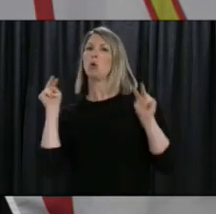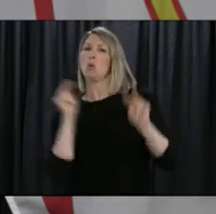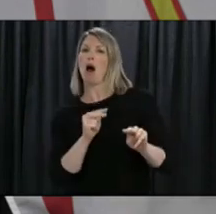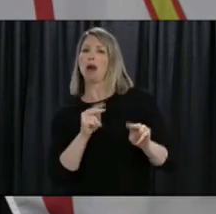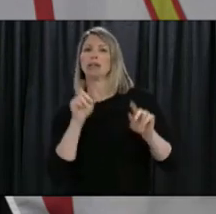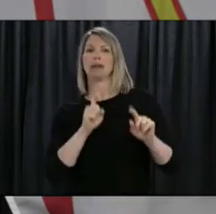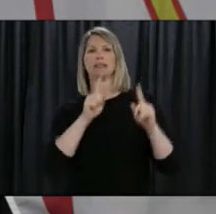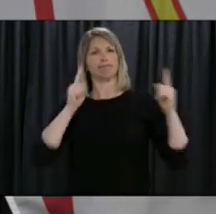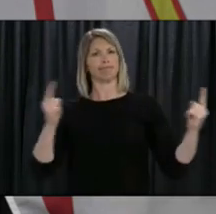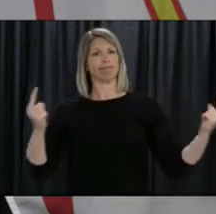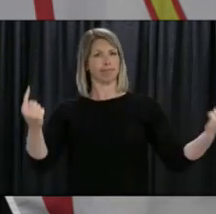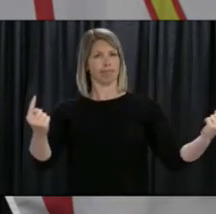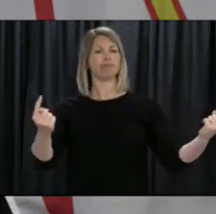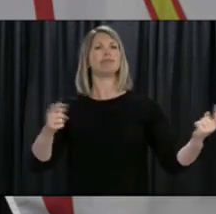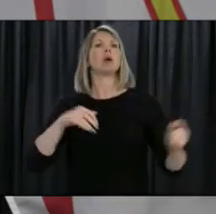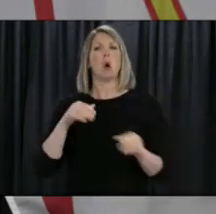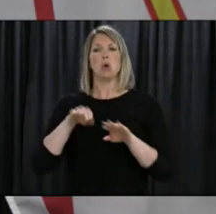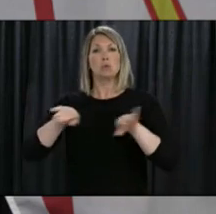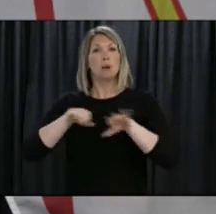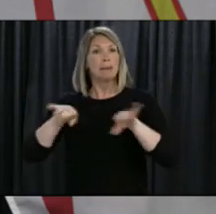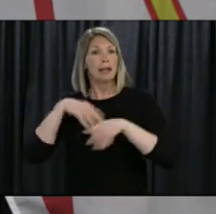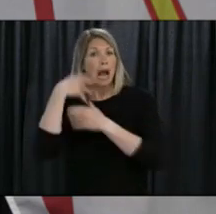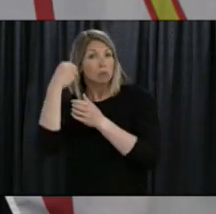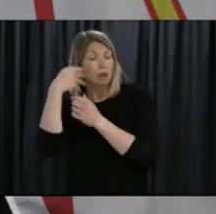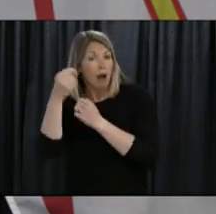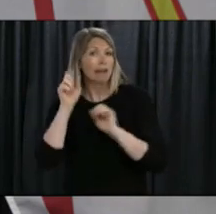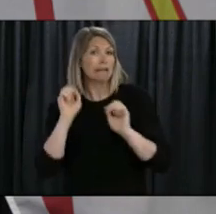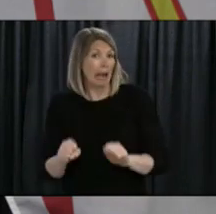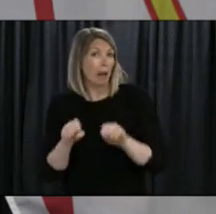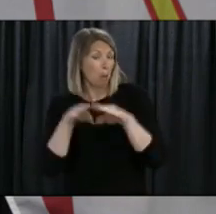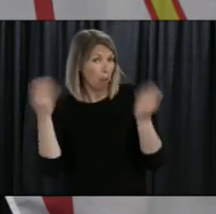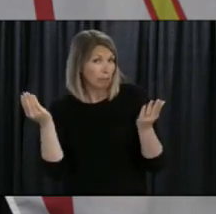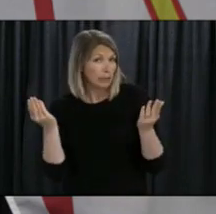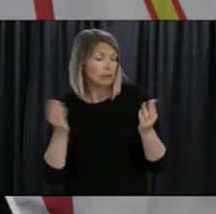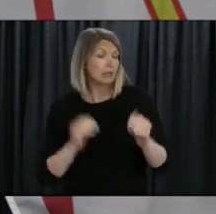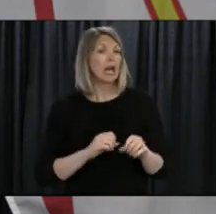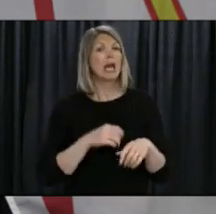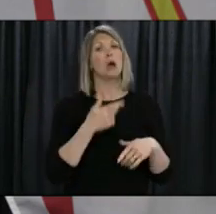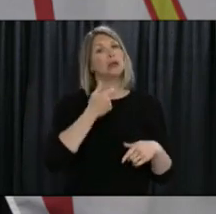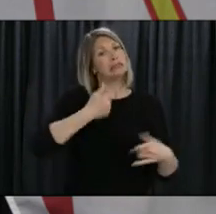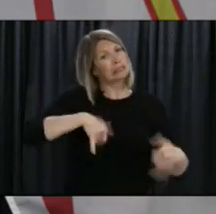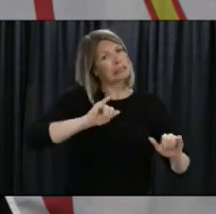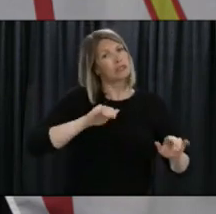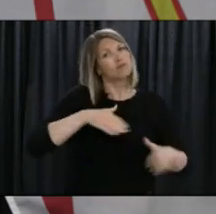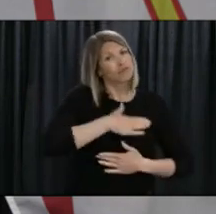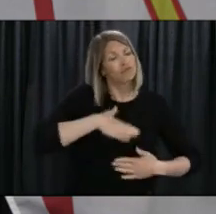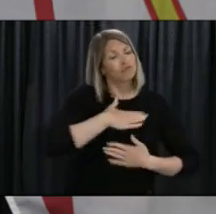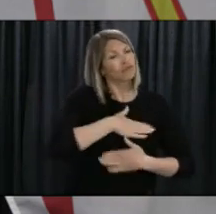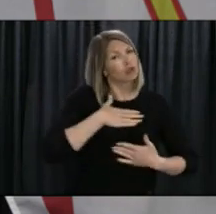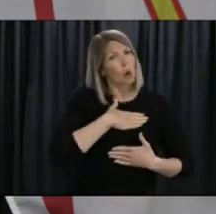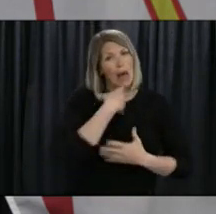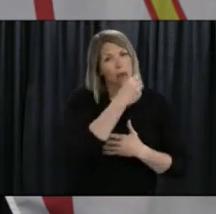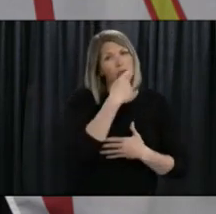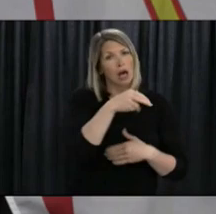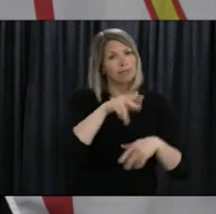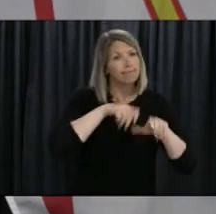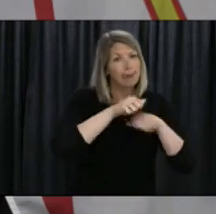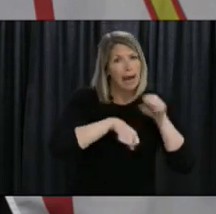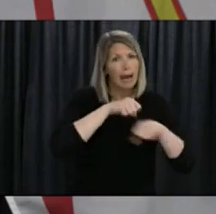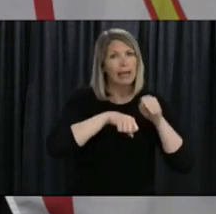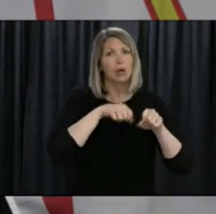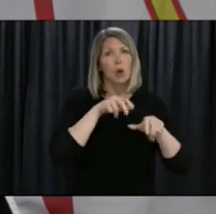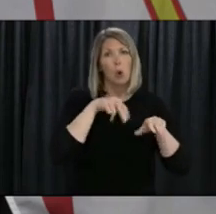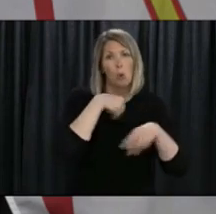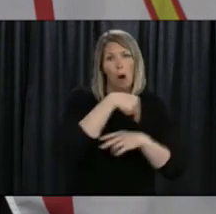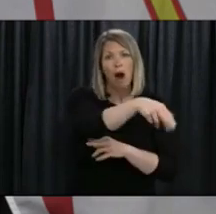of people. Outdoor activities, including walking, hiking, or bike riding, are encouraged as long as physical distancing can be maintained and